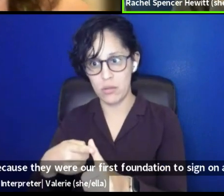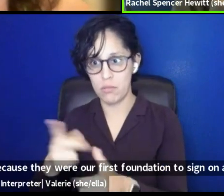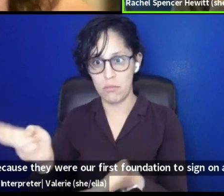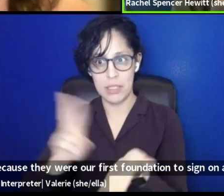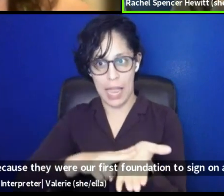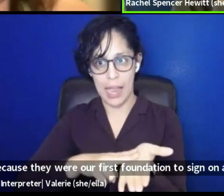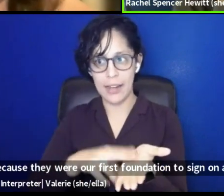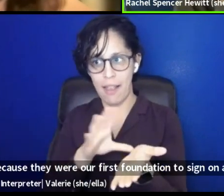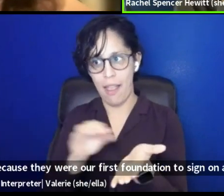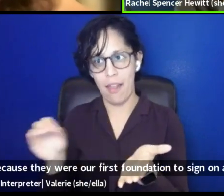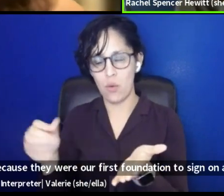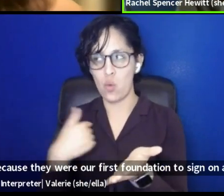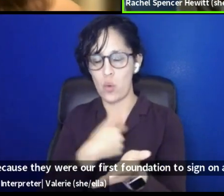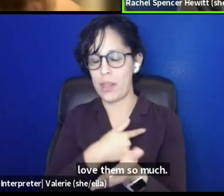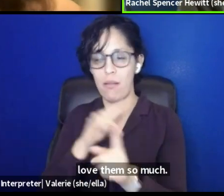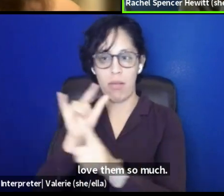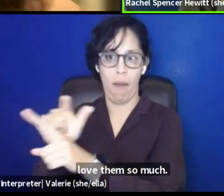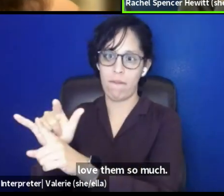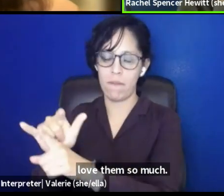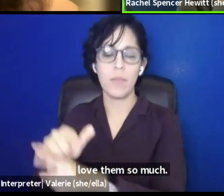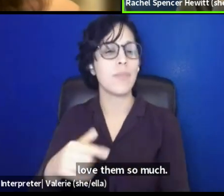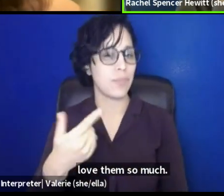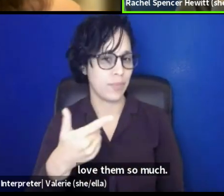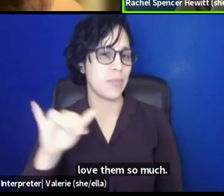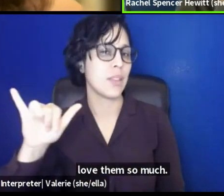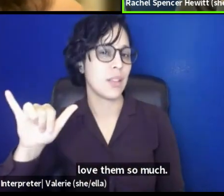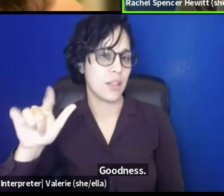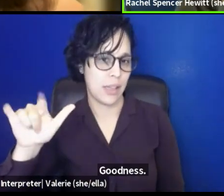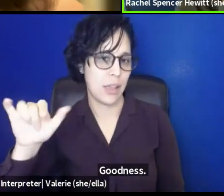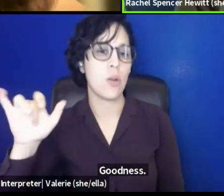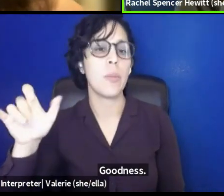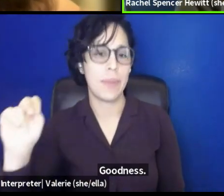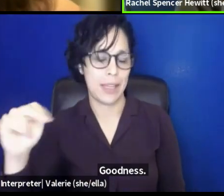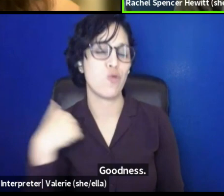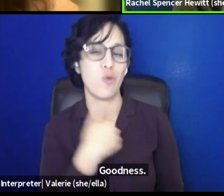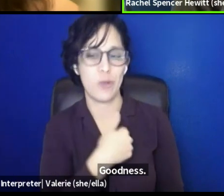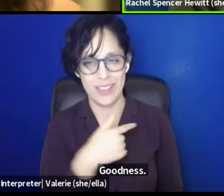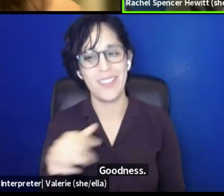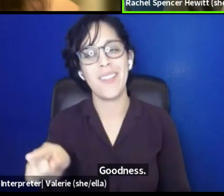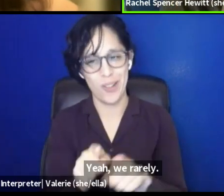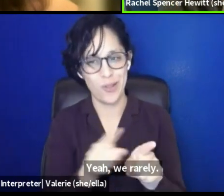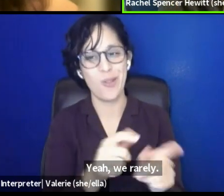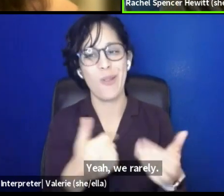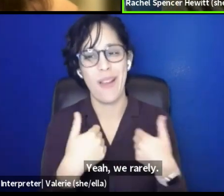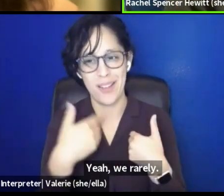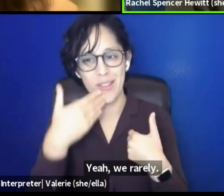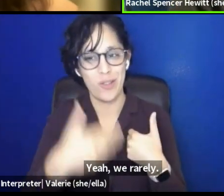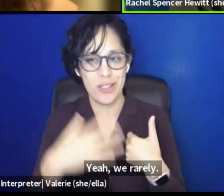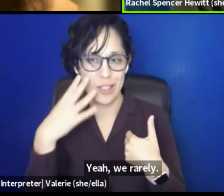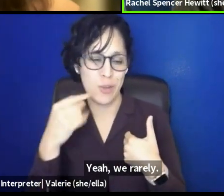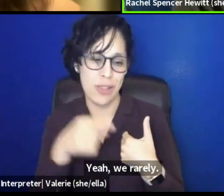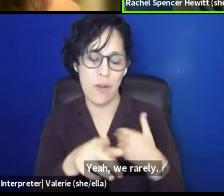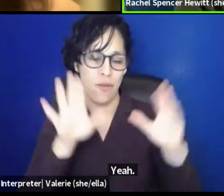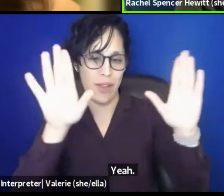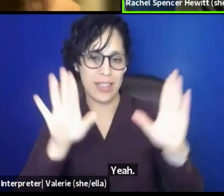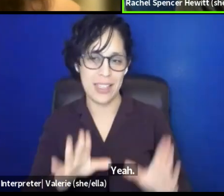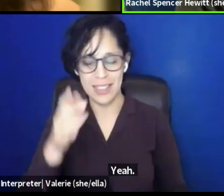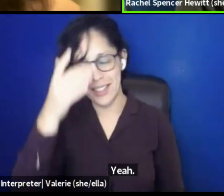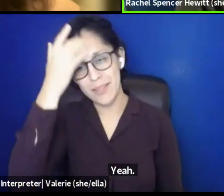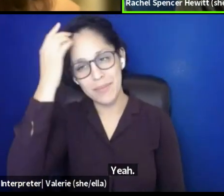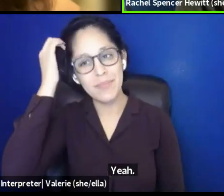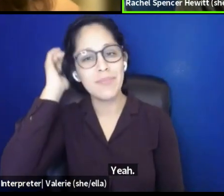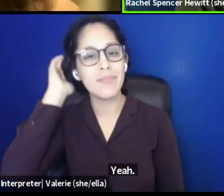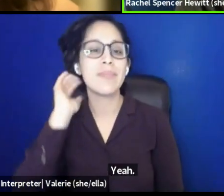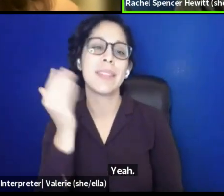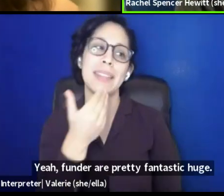is, um, yeah, we've, we've really, yeah, projects they fund are pretty fantastic. A huge